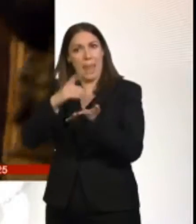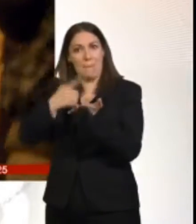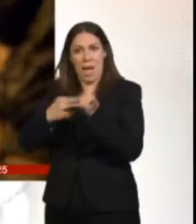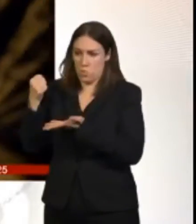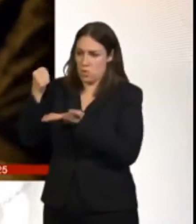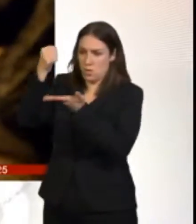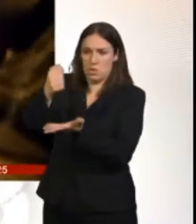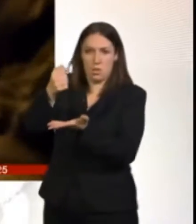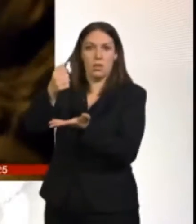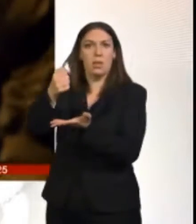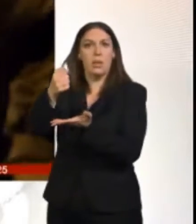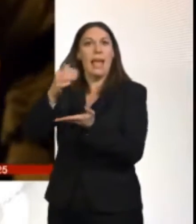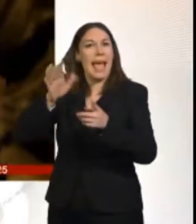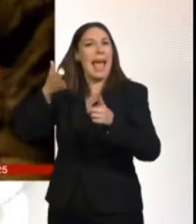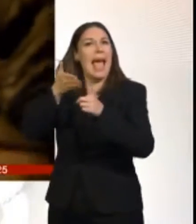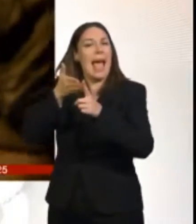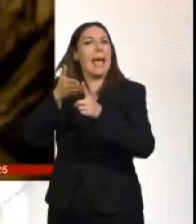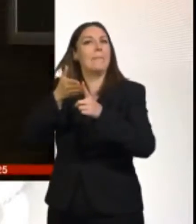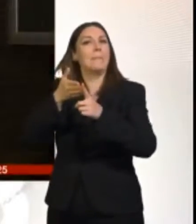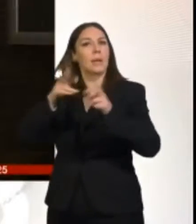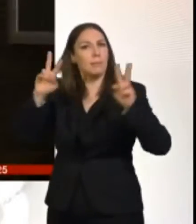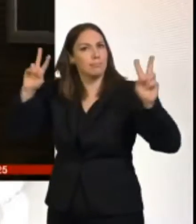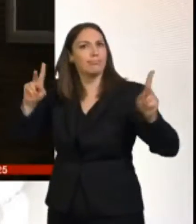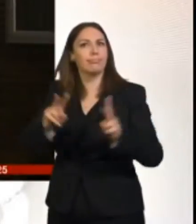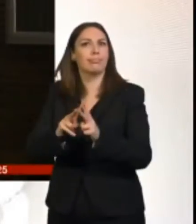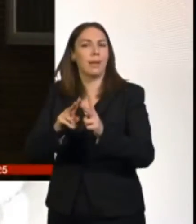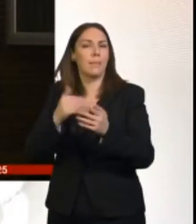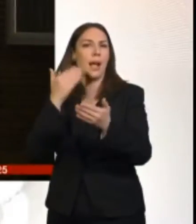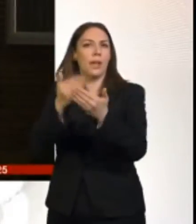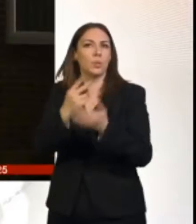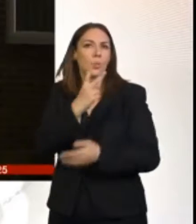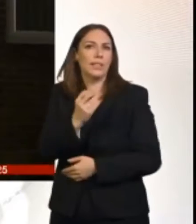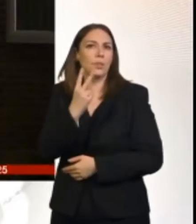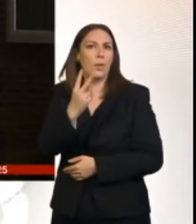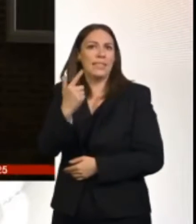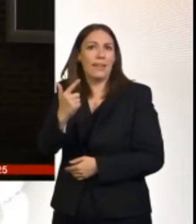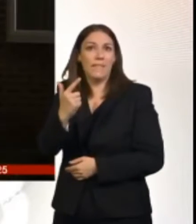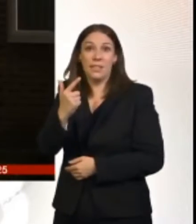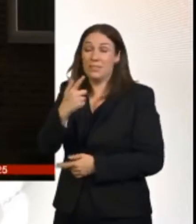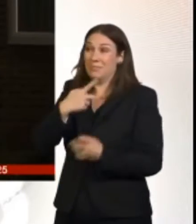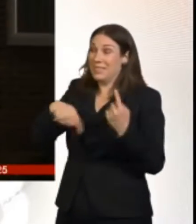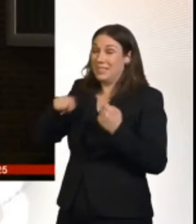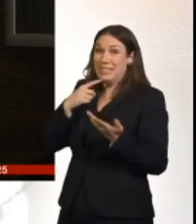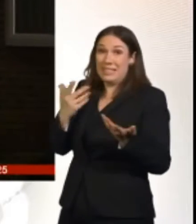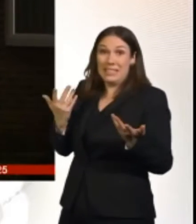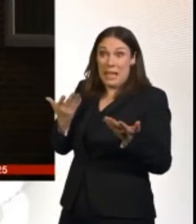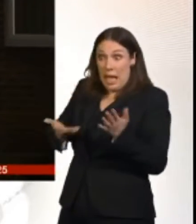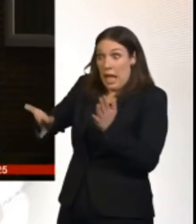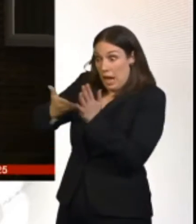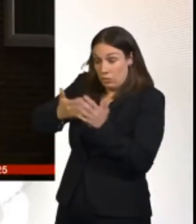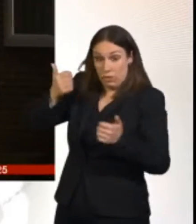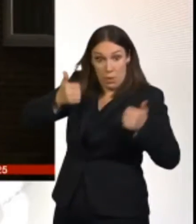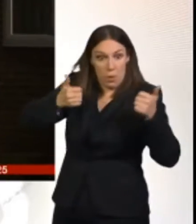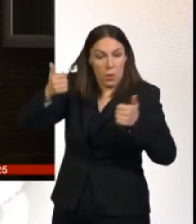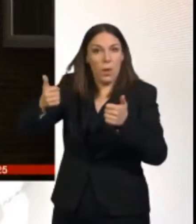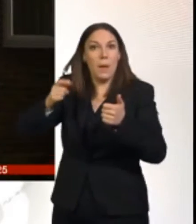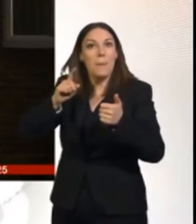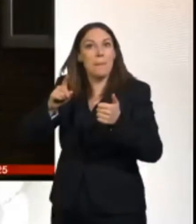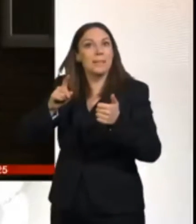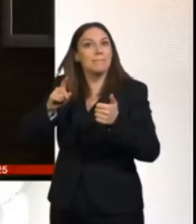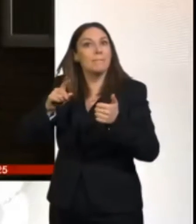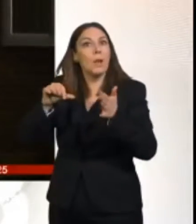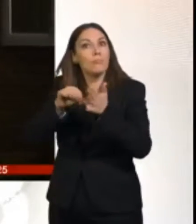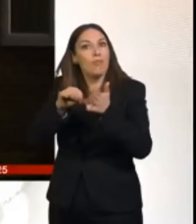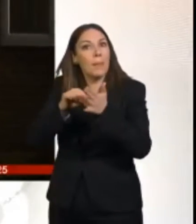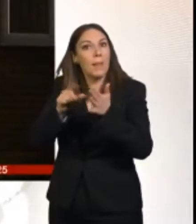But campaigners say despite the extra winter efforts, there is a sense here of treating the symptoms and not the cause.